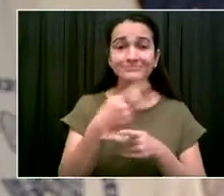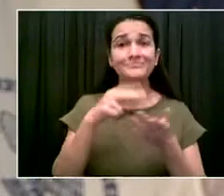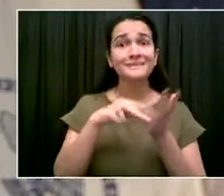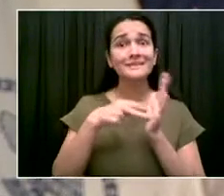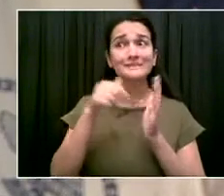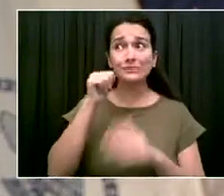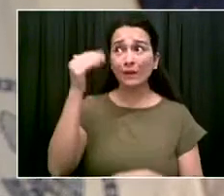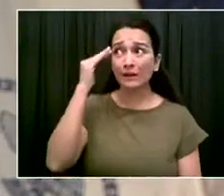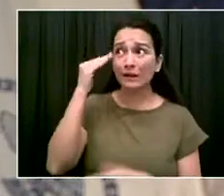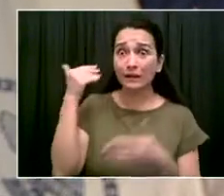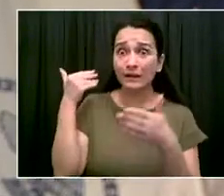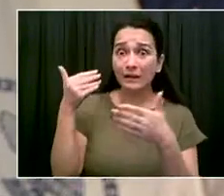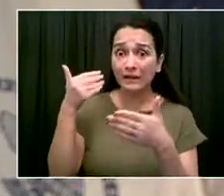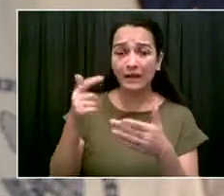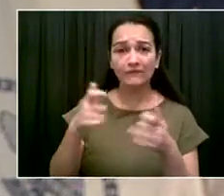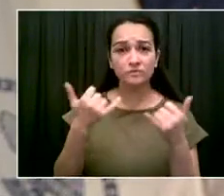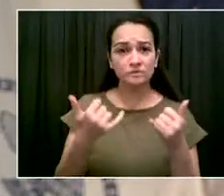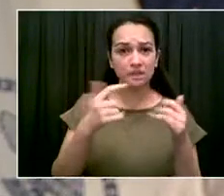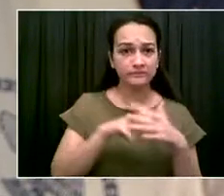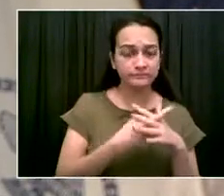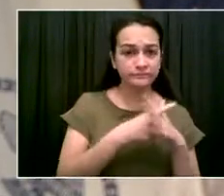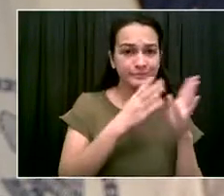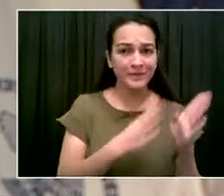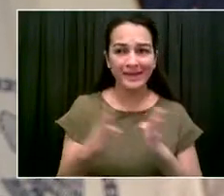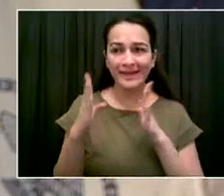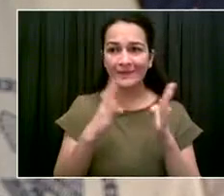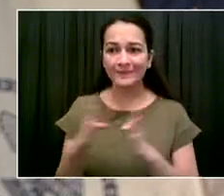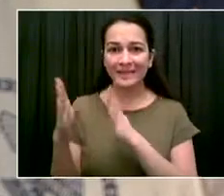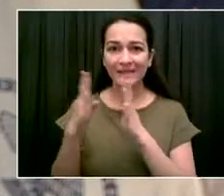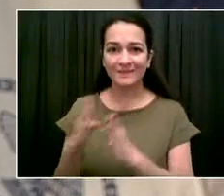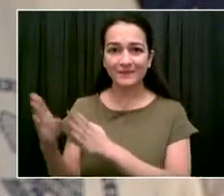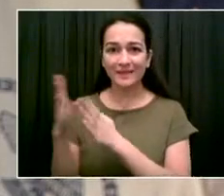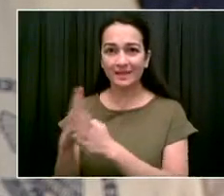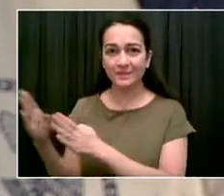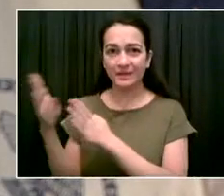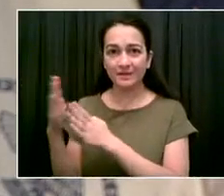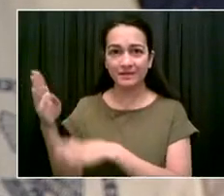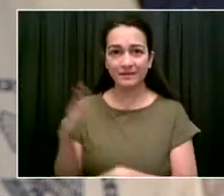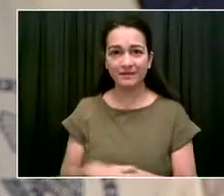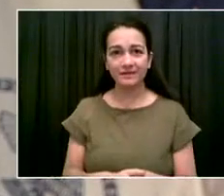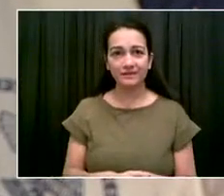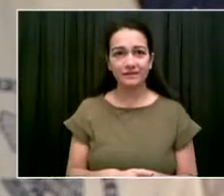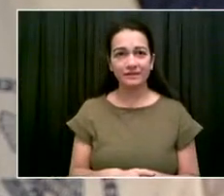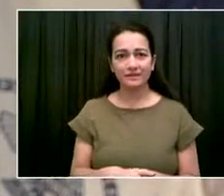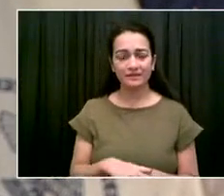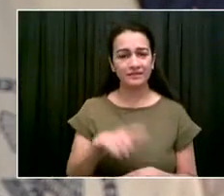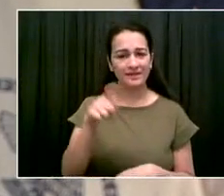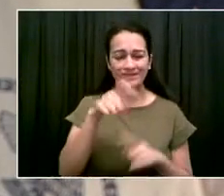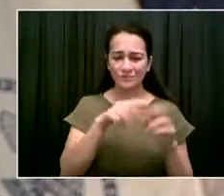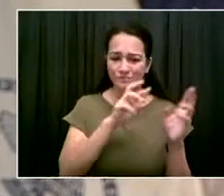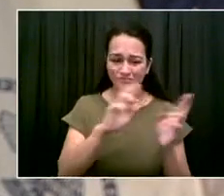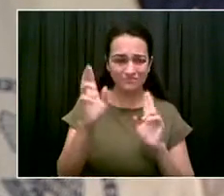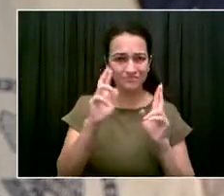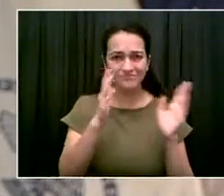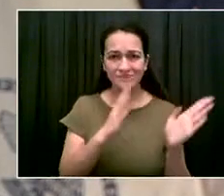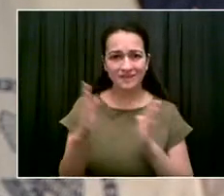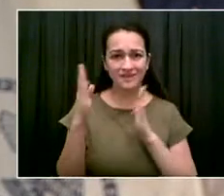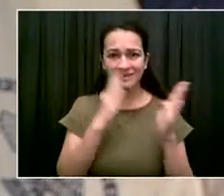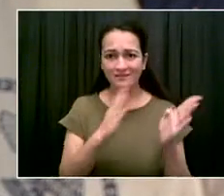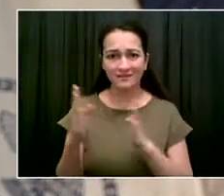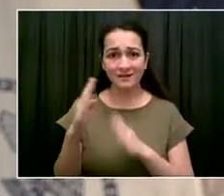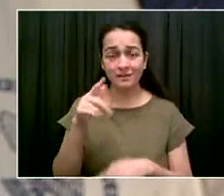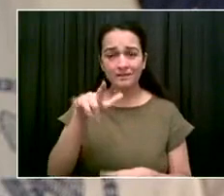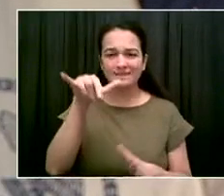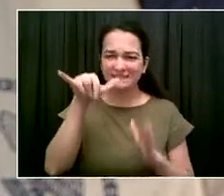minimize activity tomorrow to the maximum extent possible. Stay off the road. Stay indoors. There's going to be heavy winds,